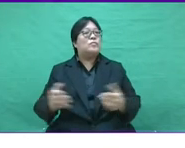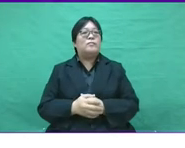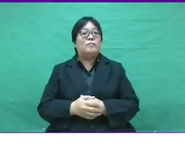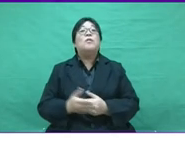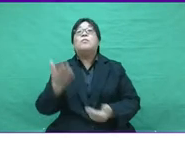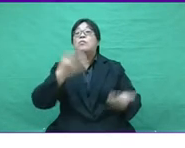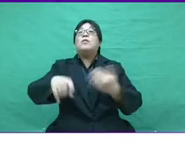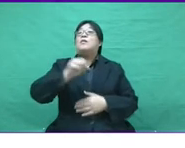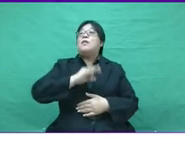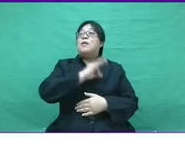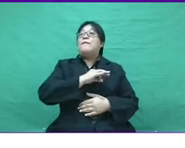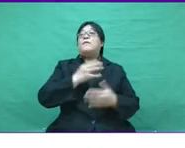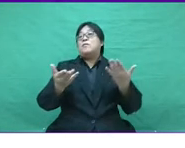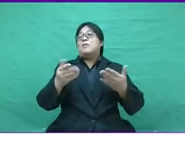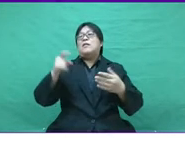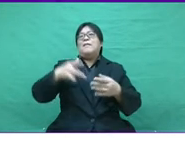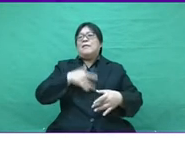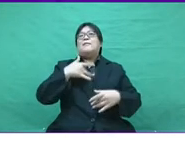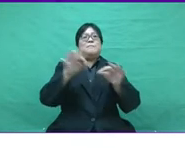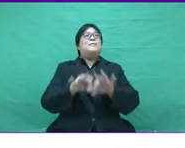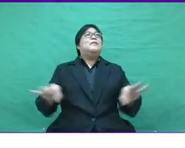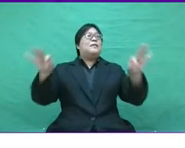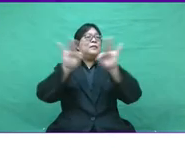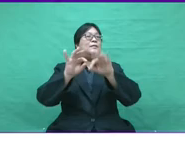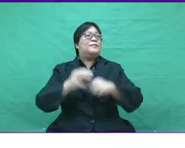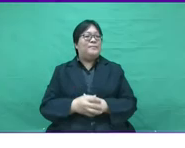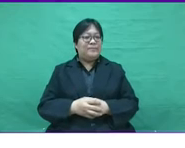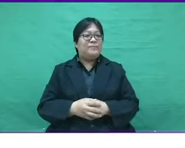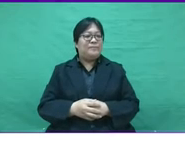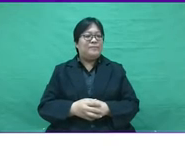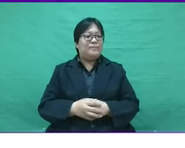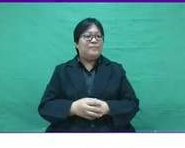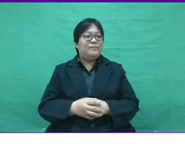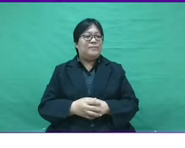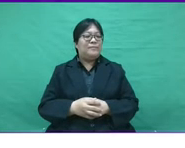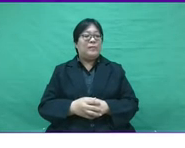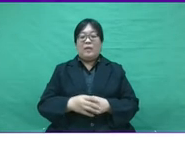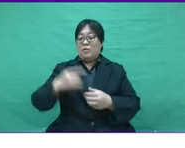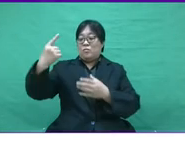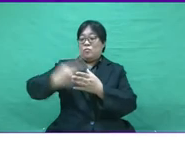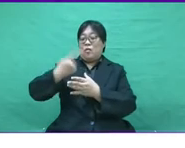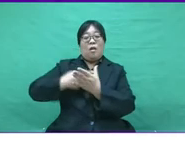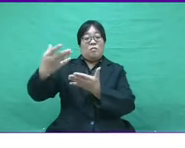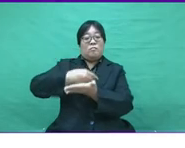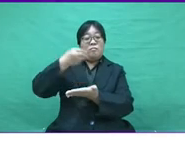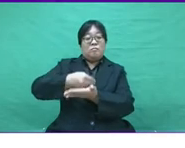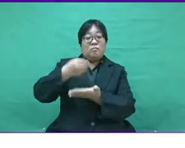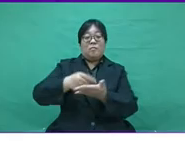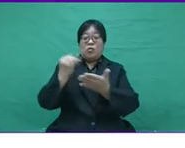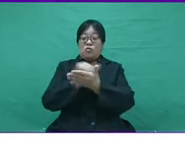At interview, the basic issue that would be employee care most about